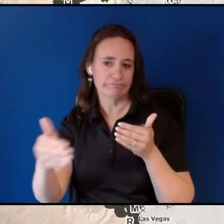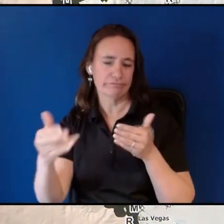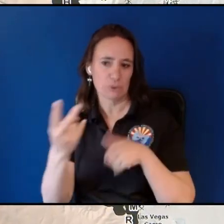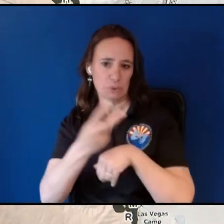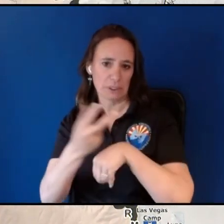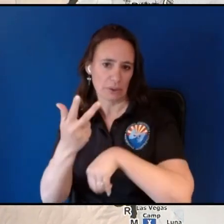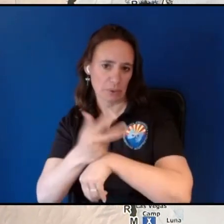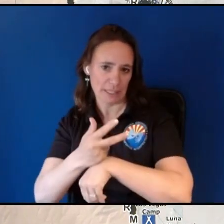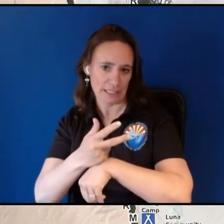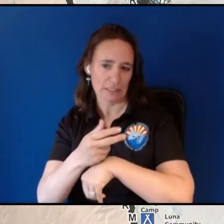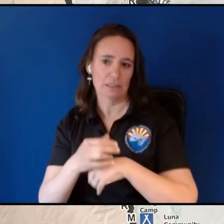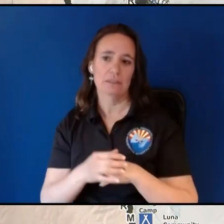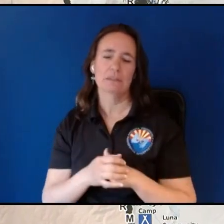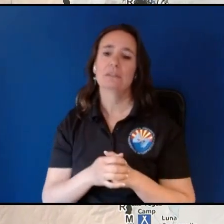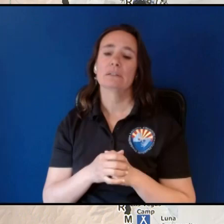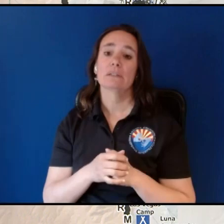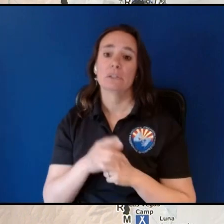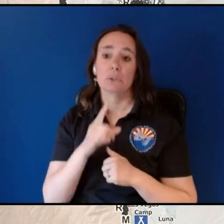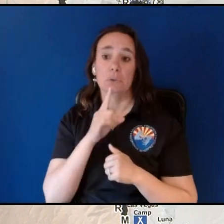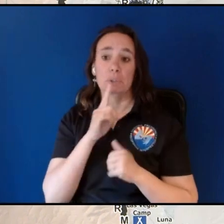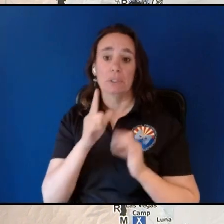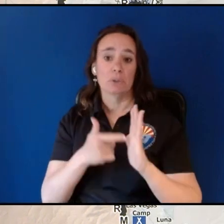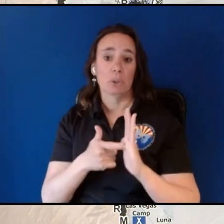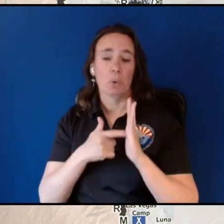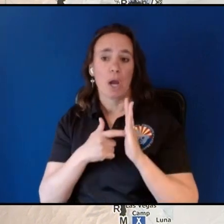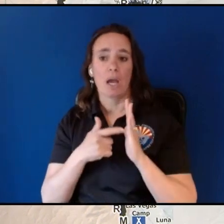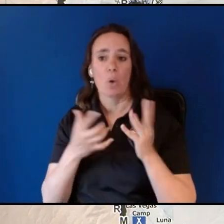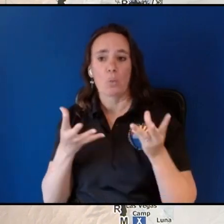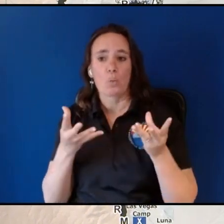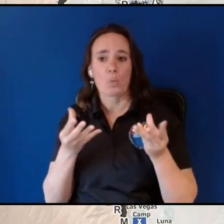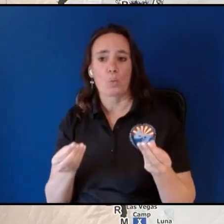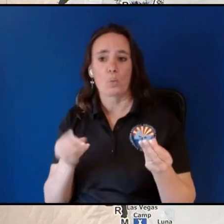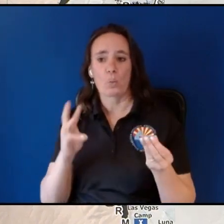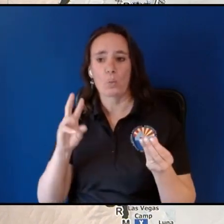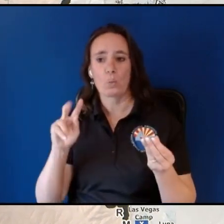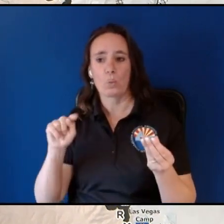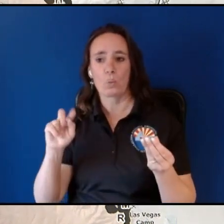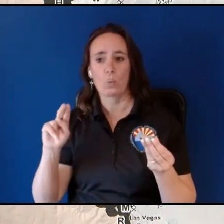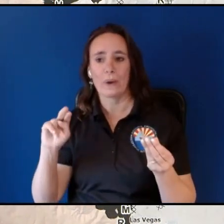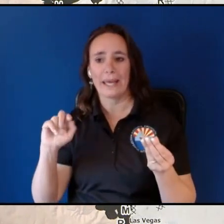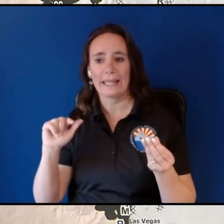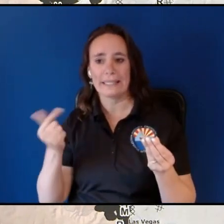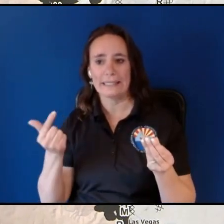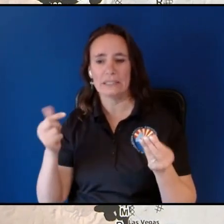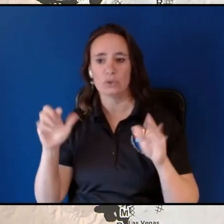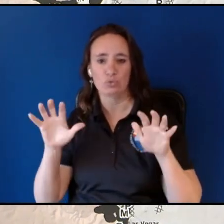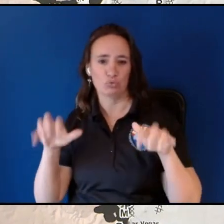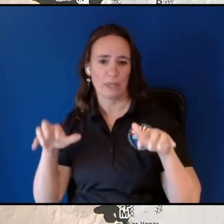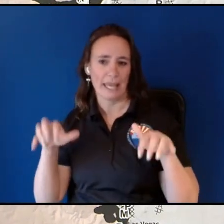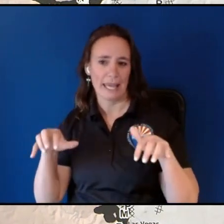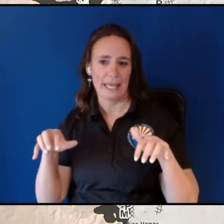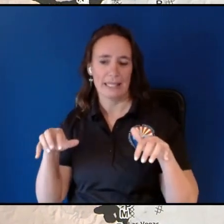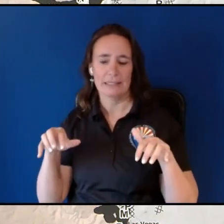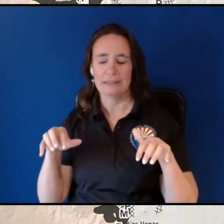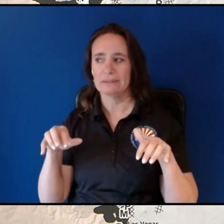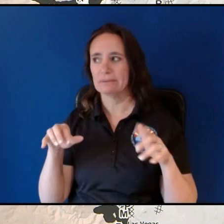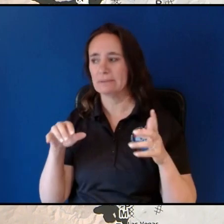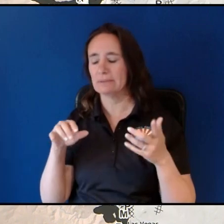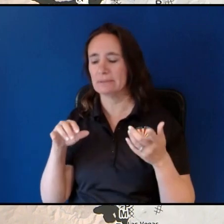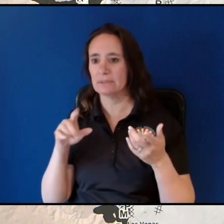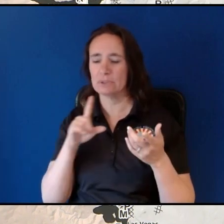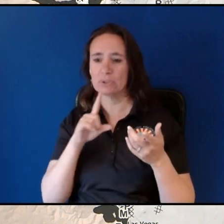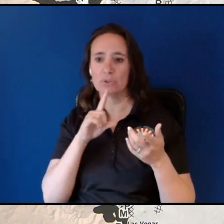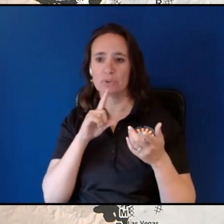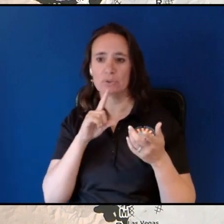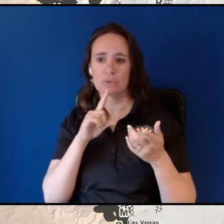we really need what we call wedding rain wedding rain it's really a bit of a subjective threshold